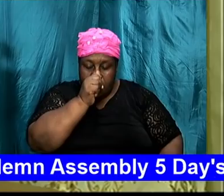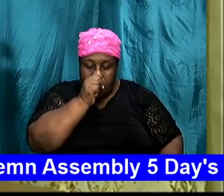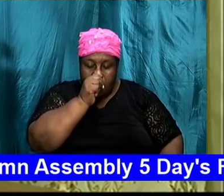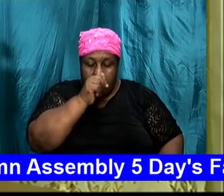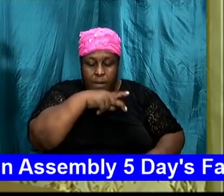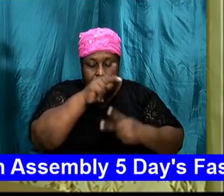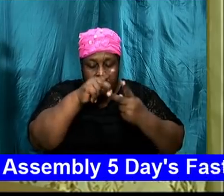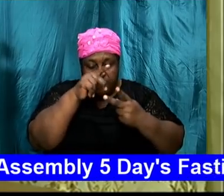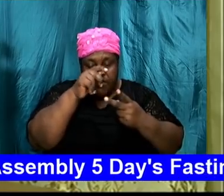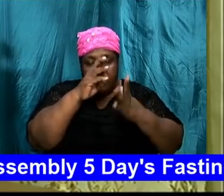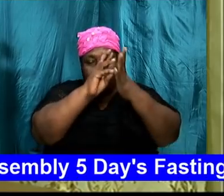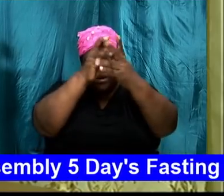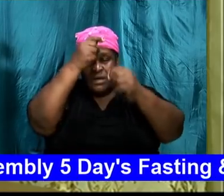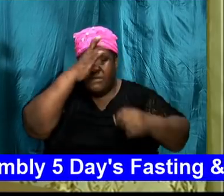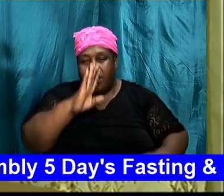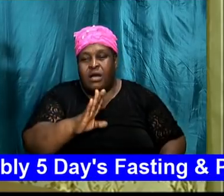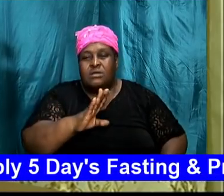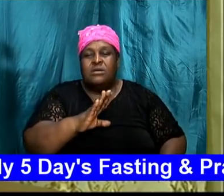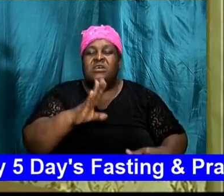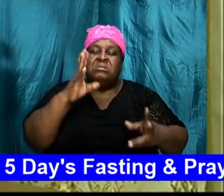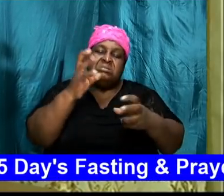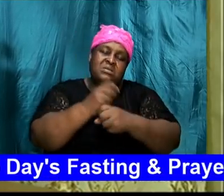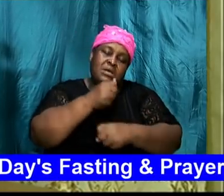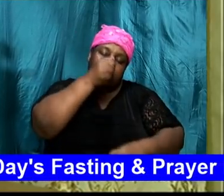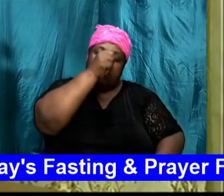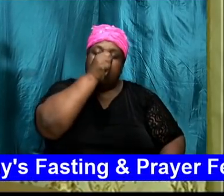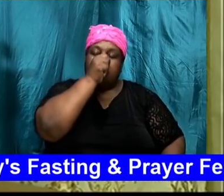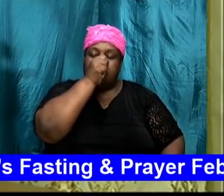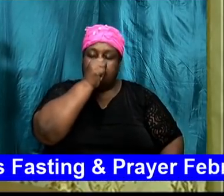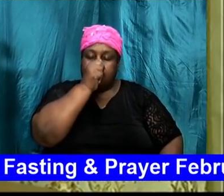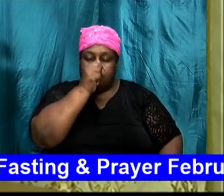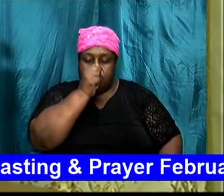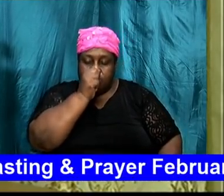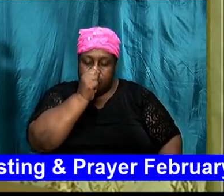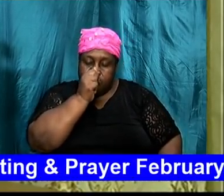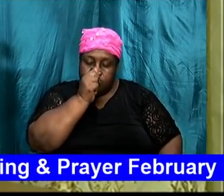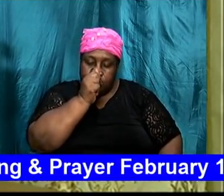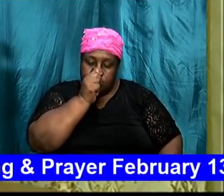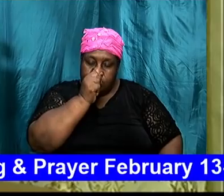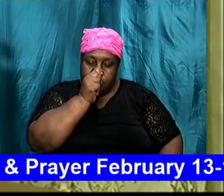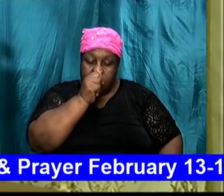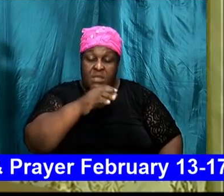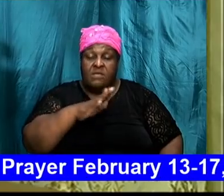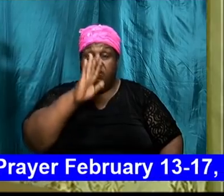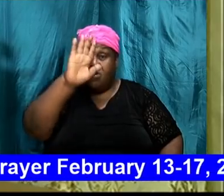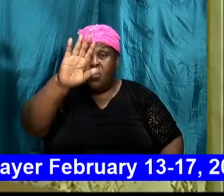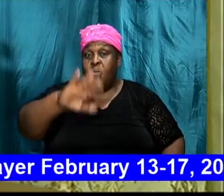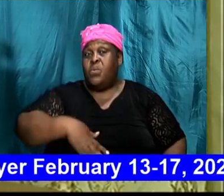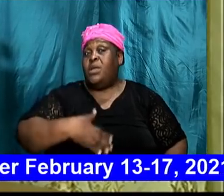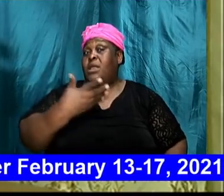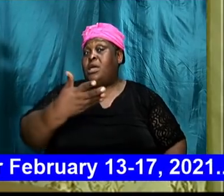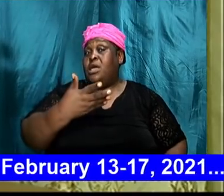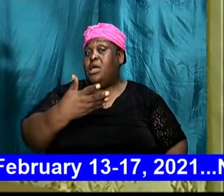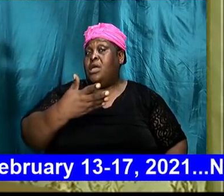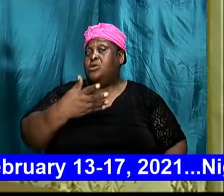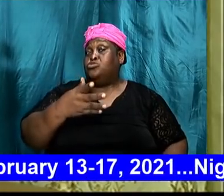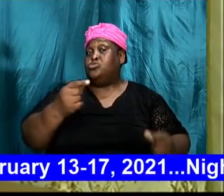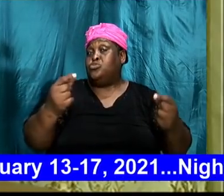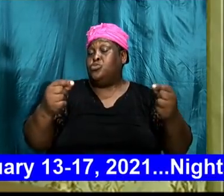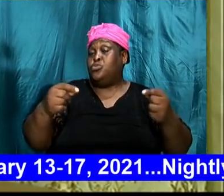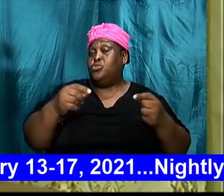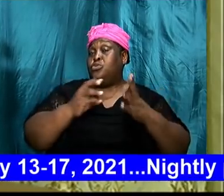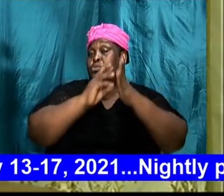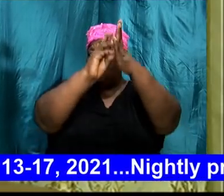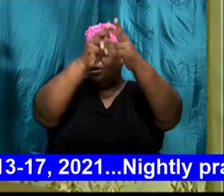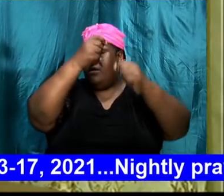perfect will of God is going to take patience if we are willing to abide and do the will of